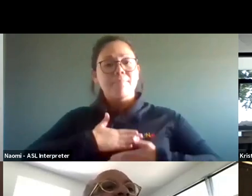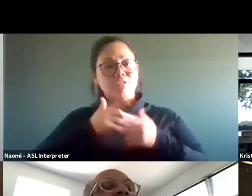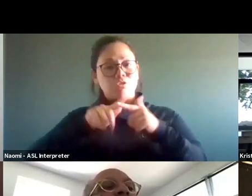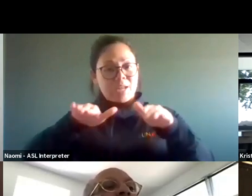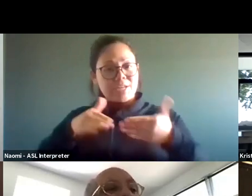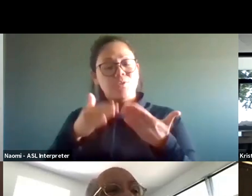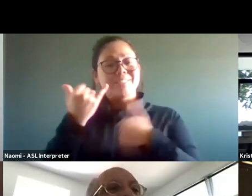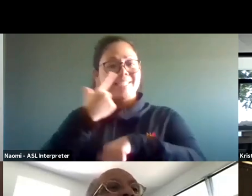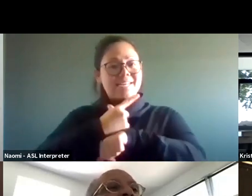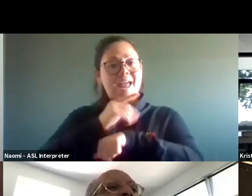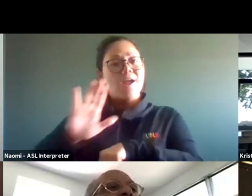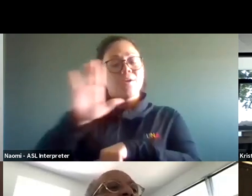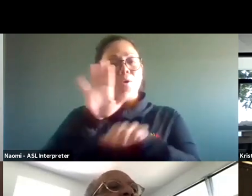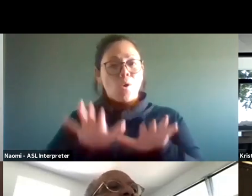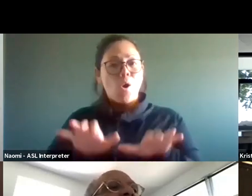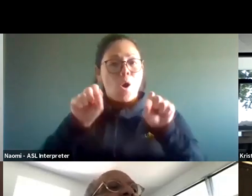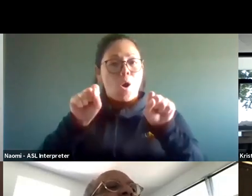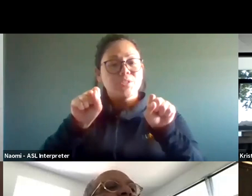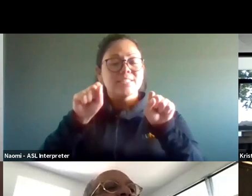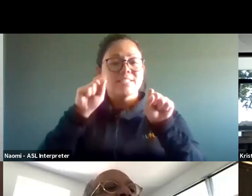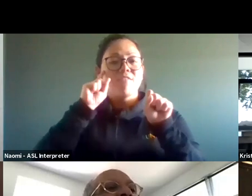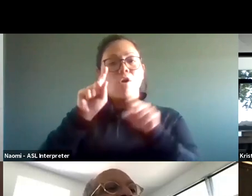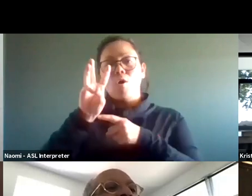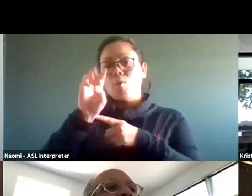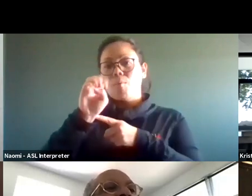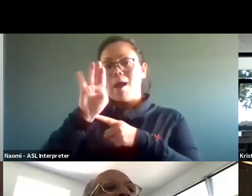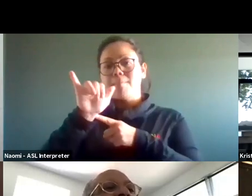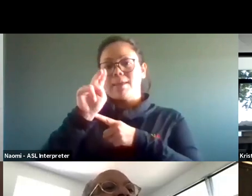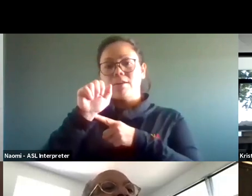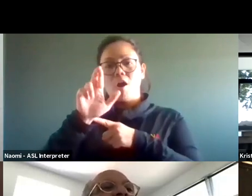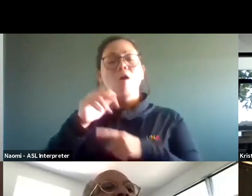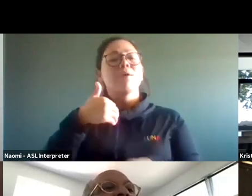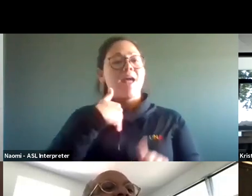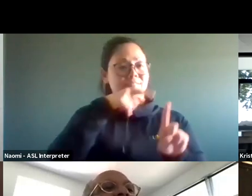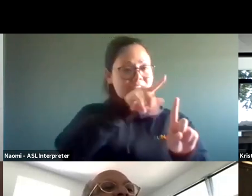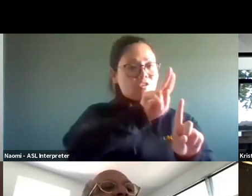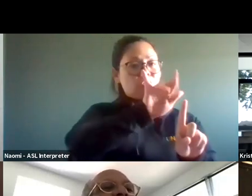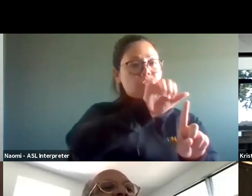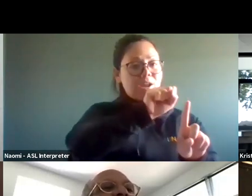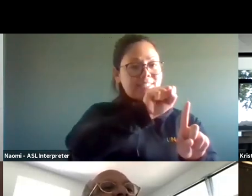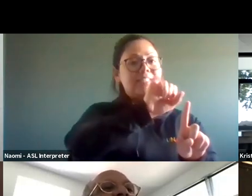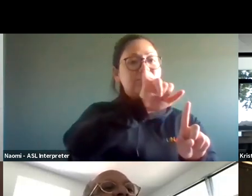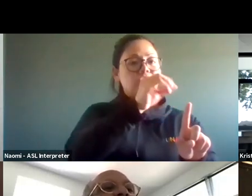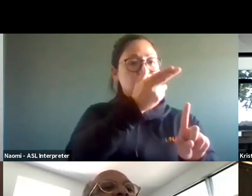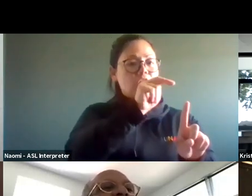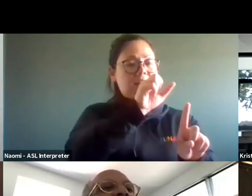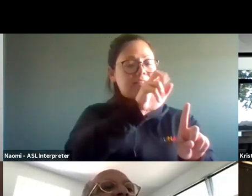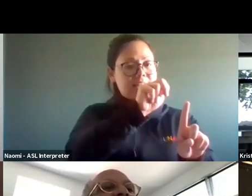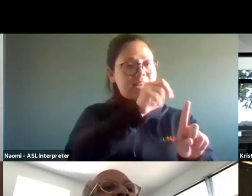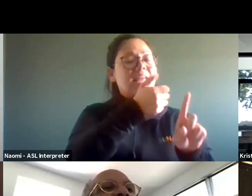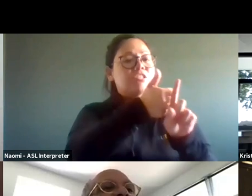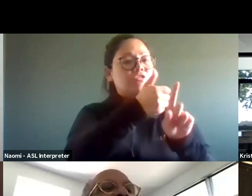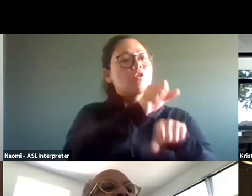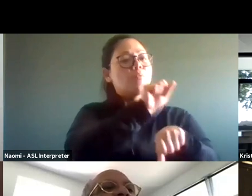today's host for the webinar. First, we have Chris Johnson. As I said, Chris is with the